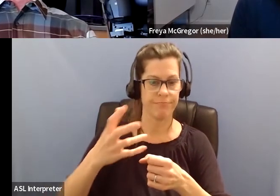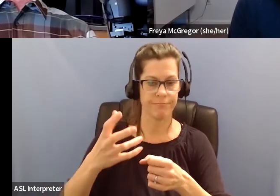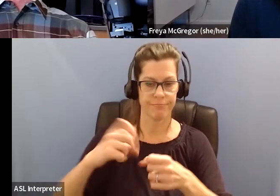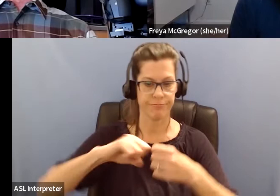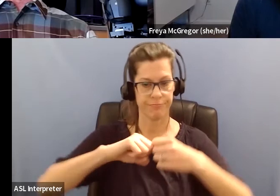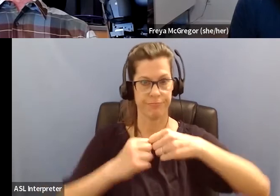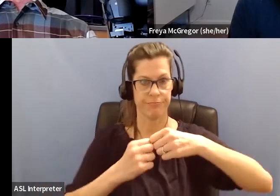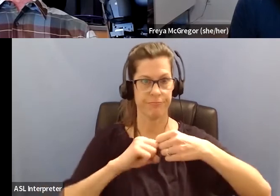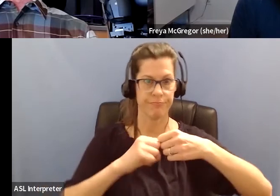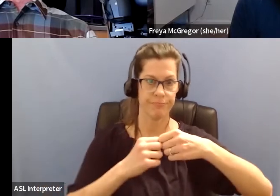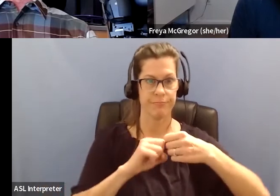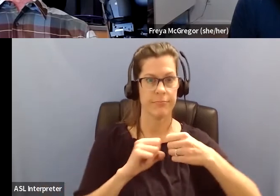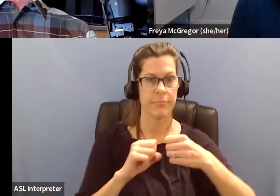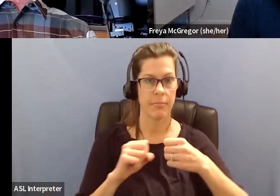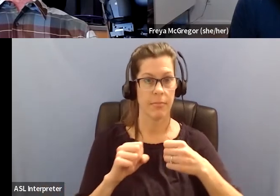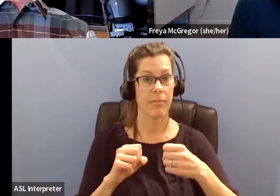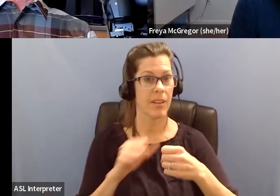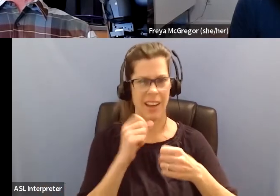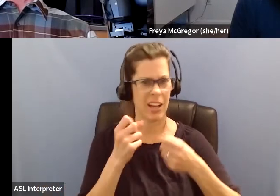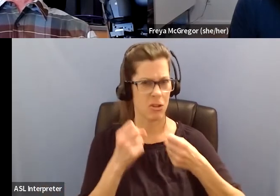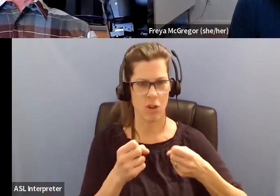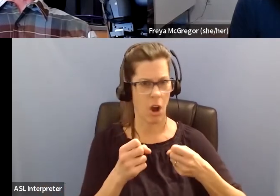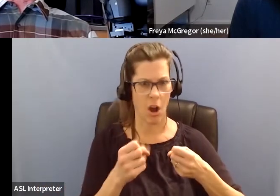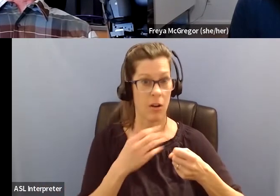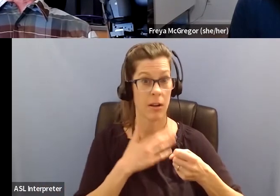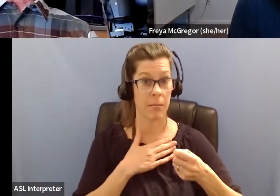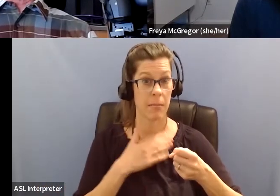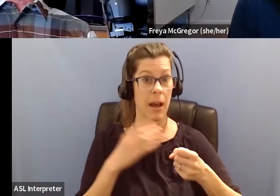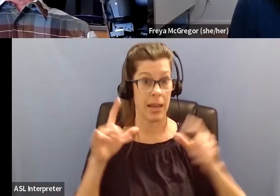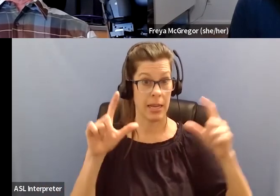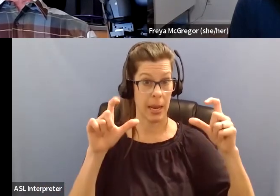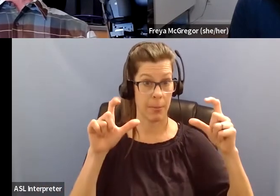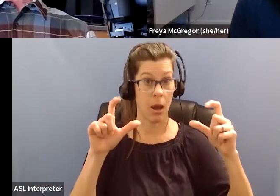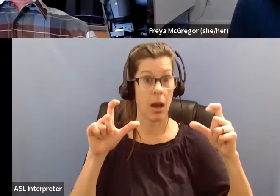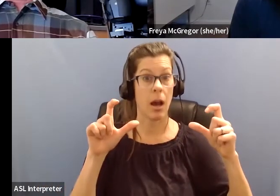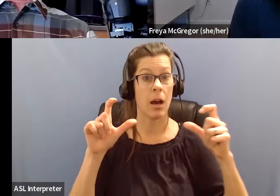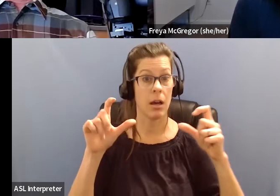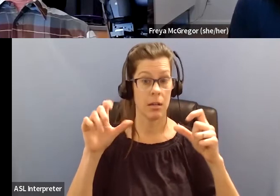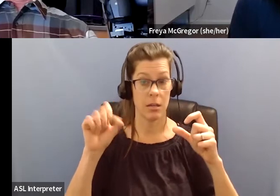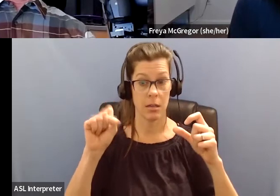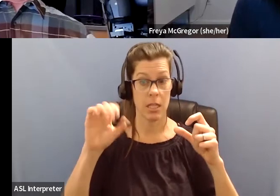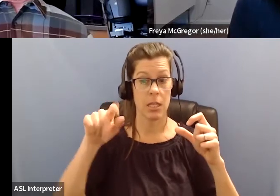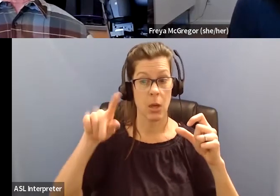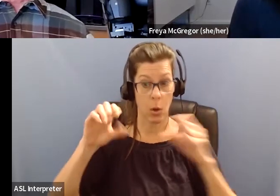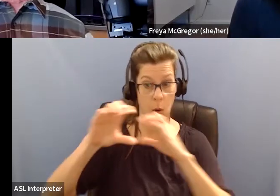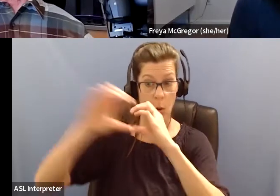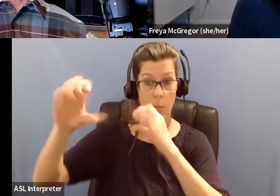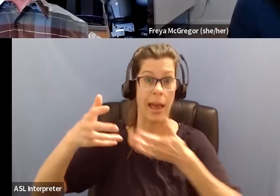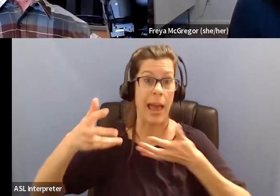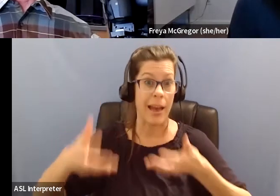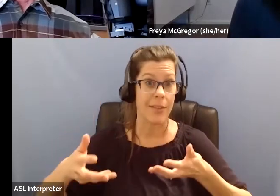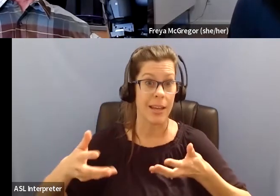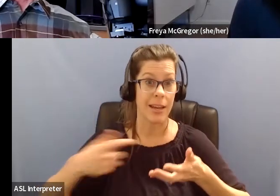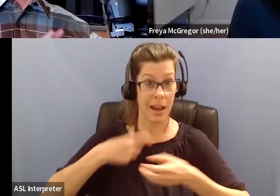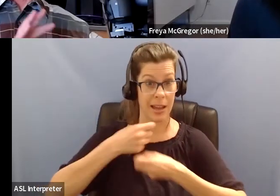camera, and my scope, and, and the pentailed head is fairly heavy. So, I built a